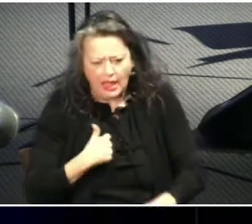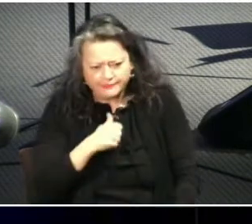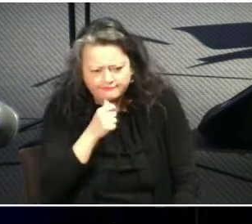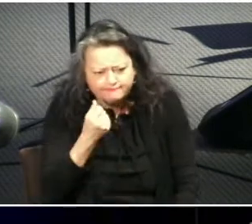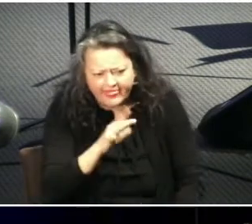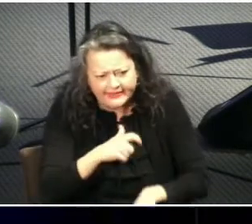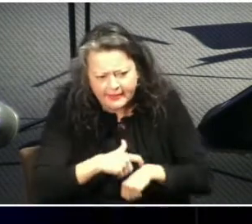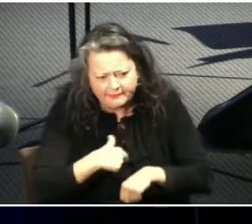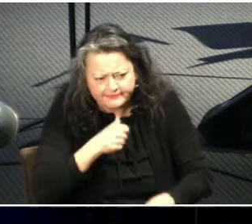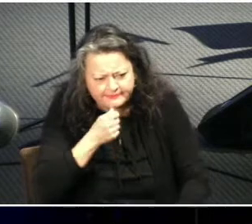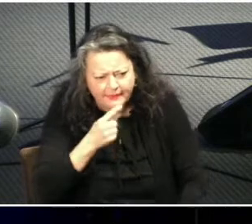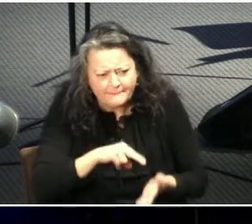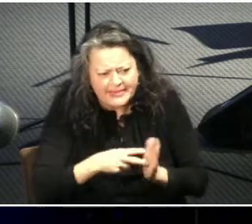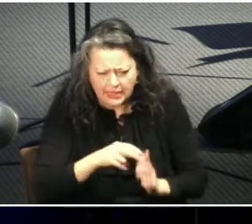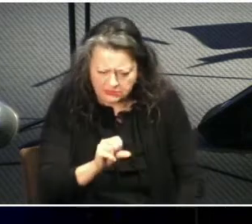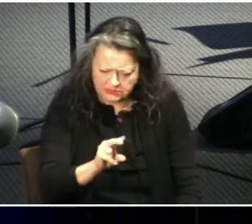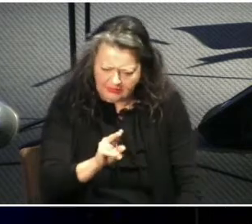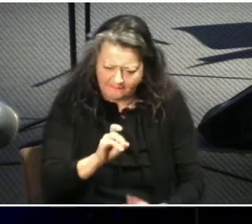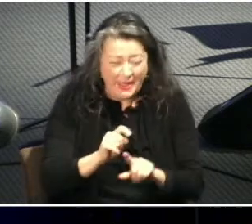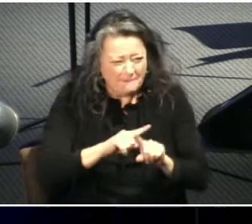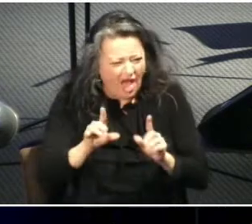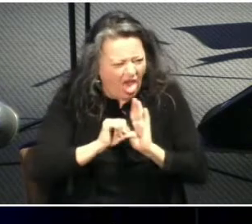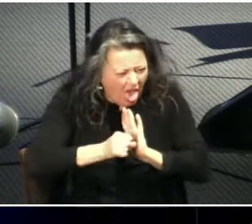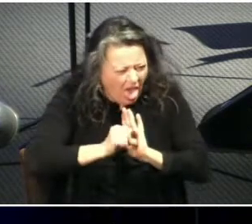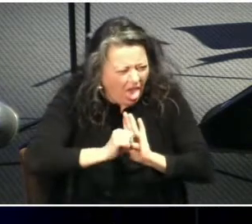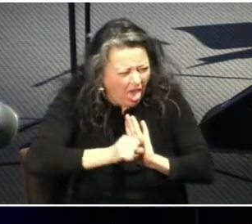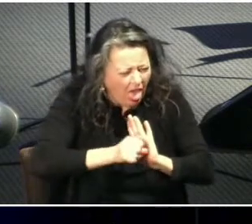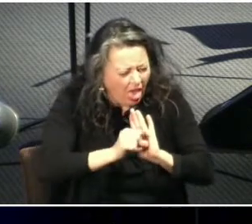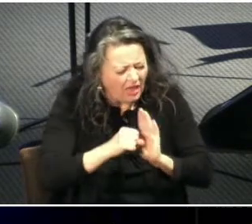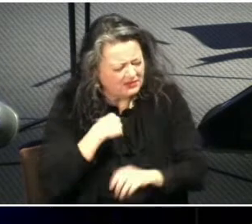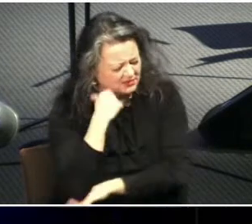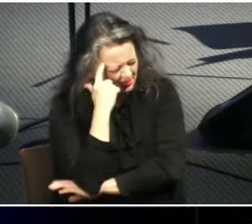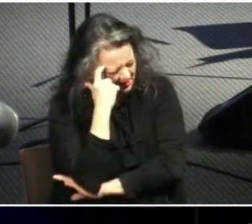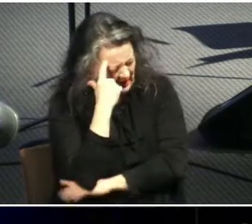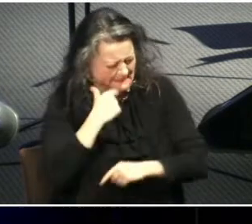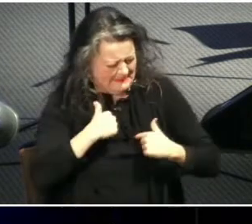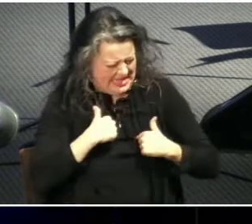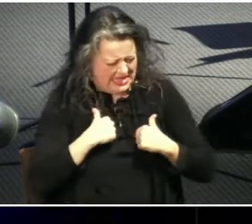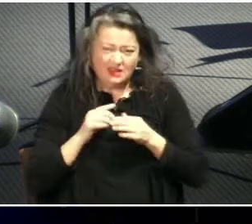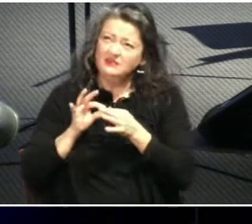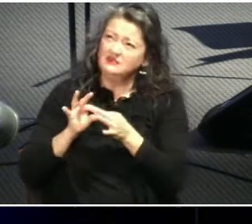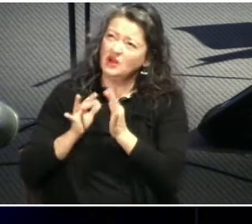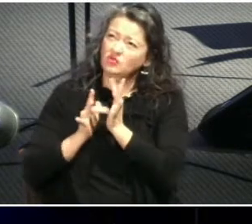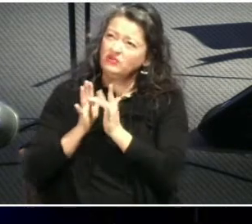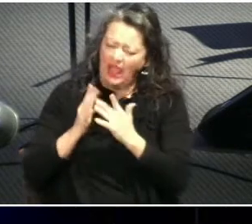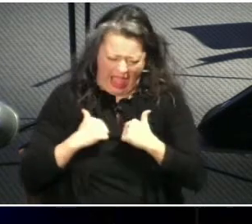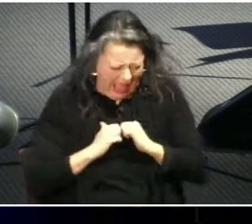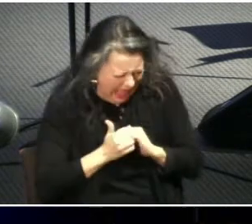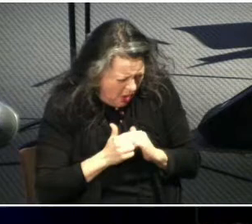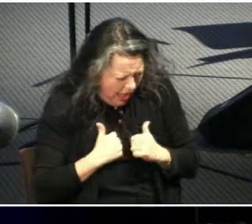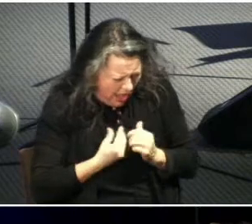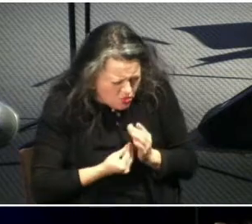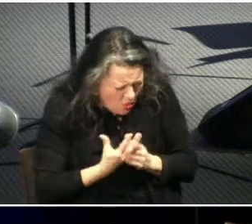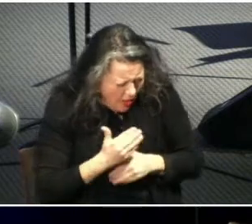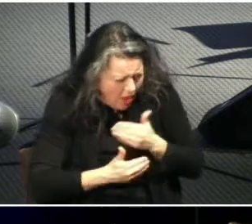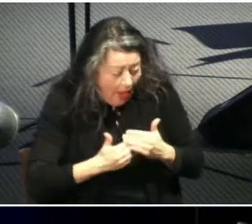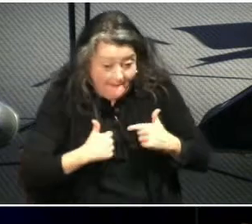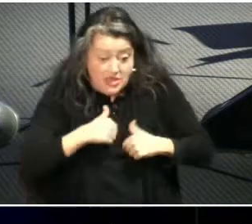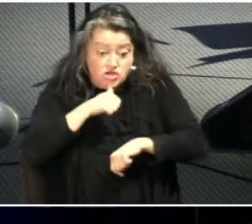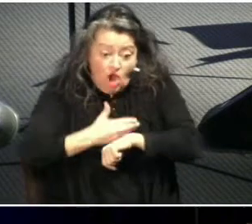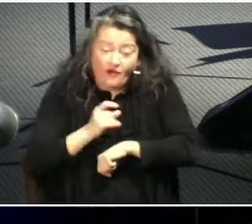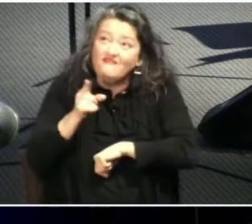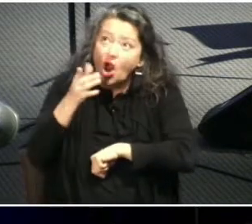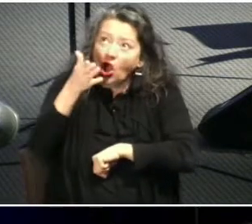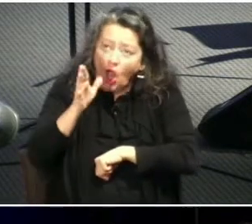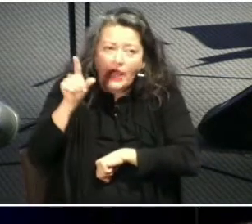so how was i supposed to grow as a woman of god and being a daughter of our heavenly father can is it's